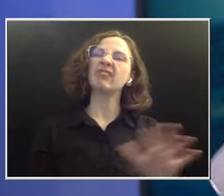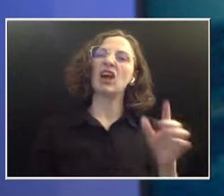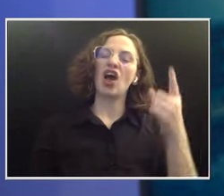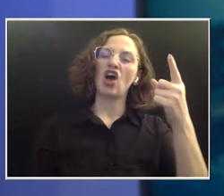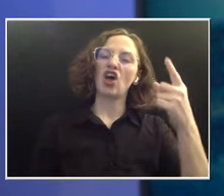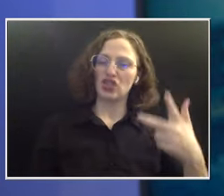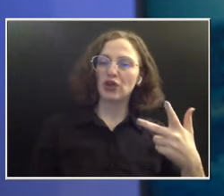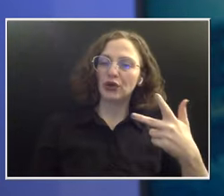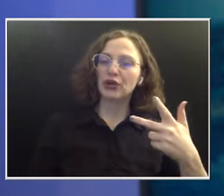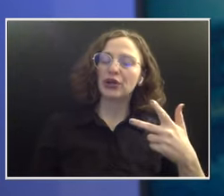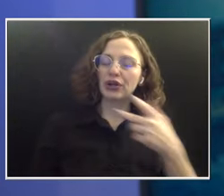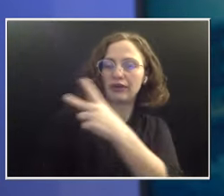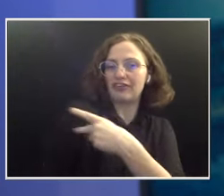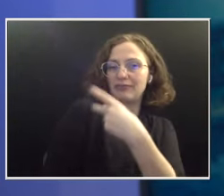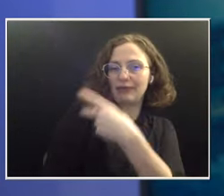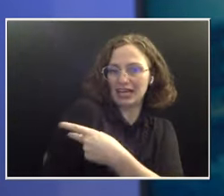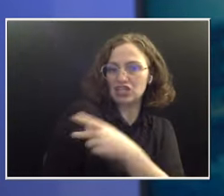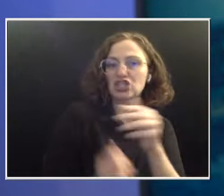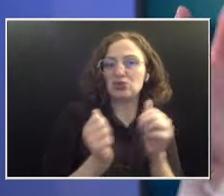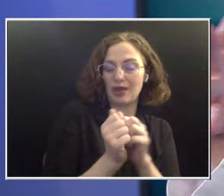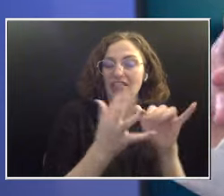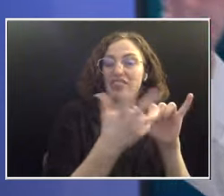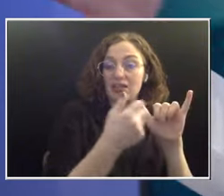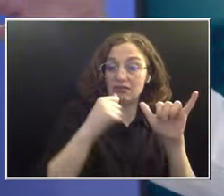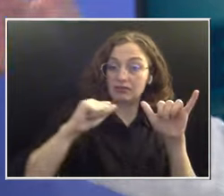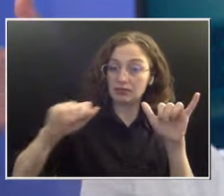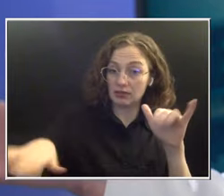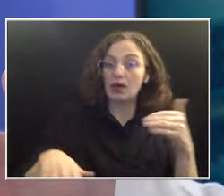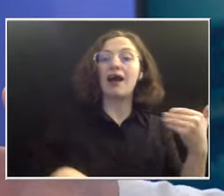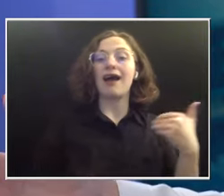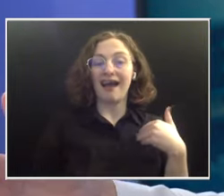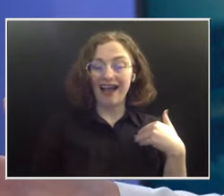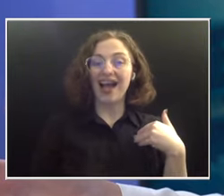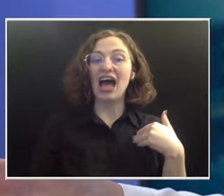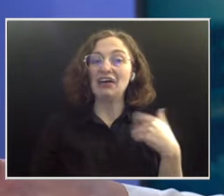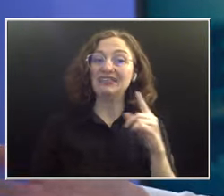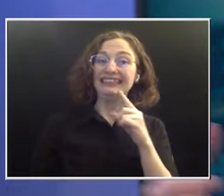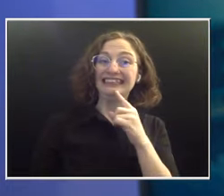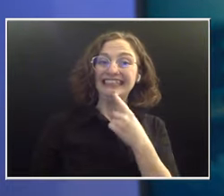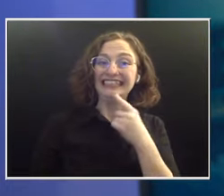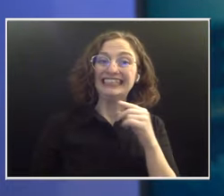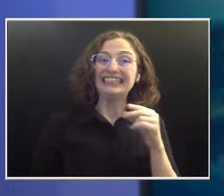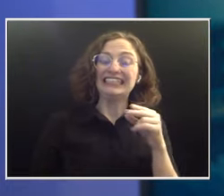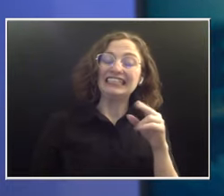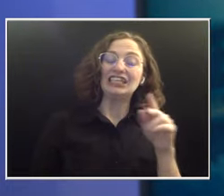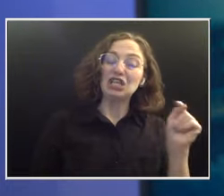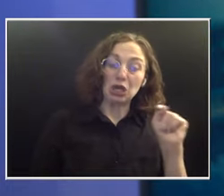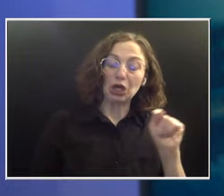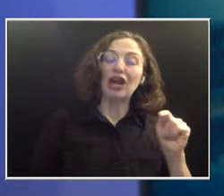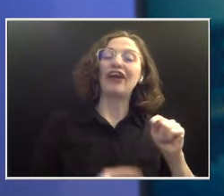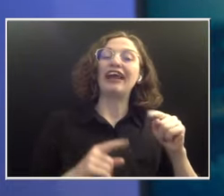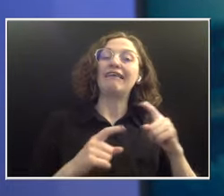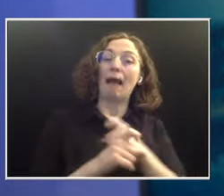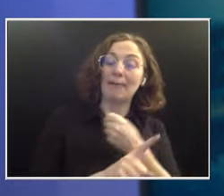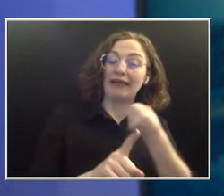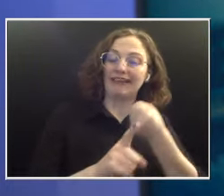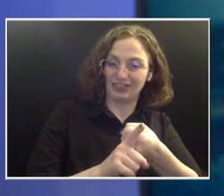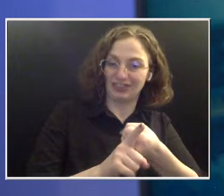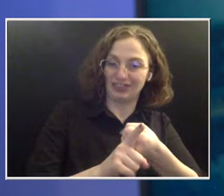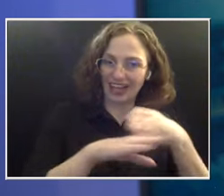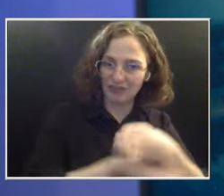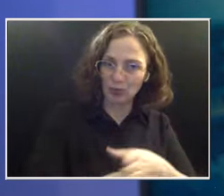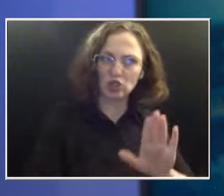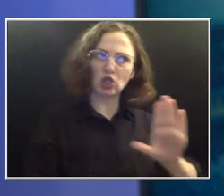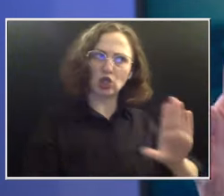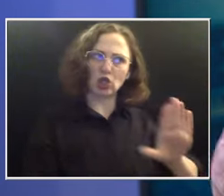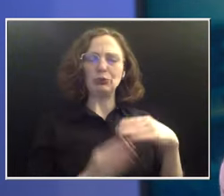bladder, ureter complications afterwards. Hers was on more of the extreme end. So she had a fistula is